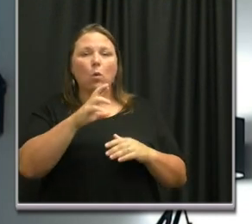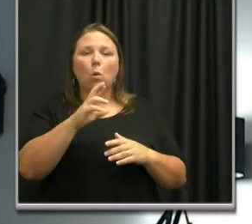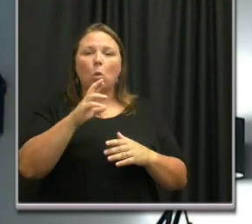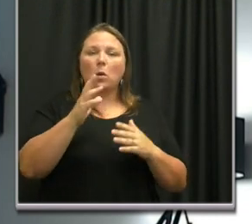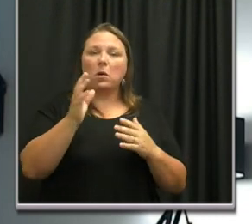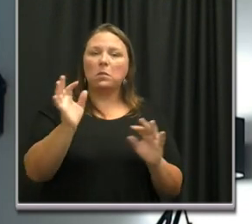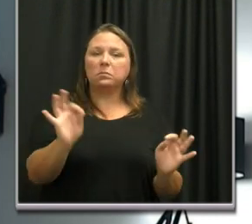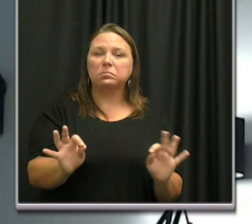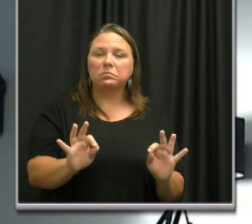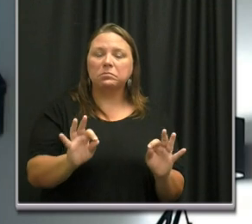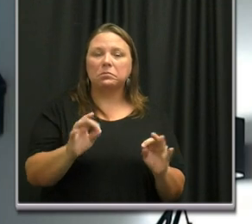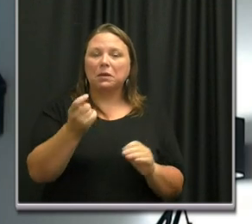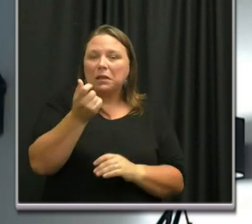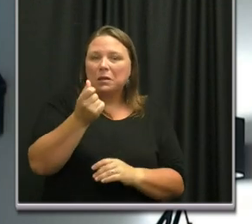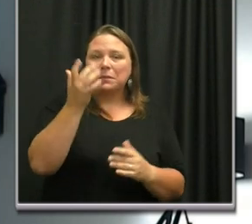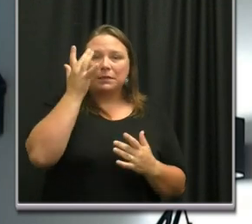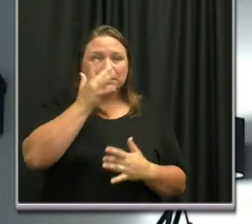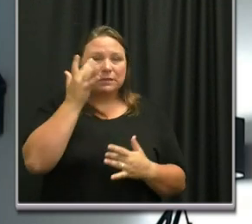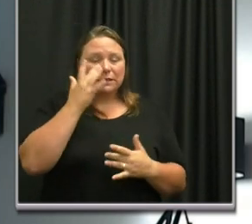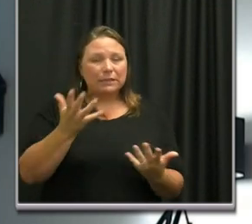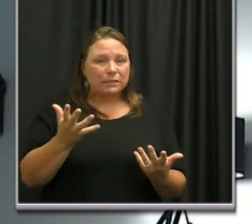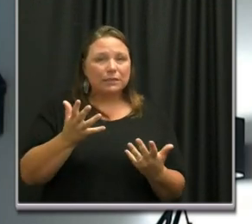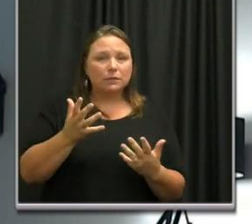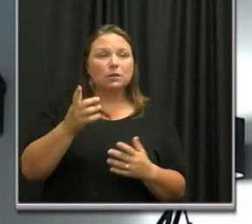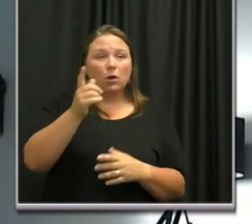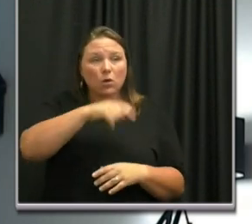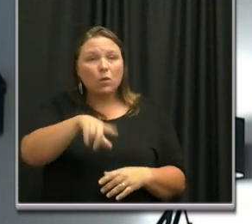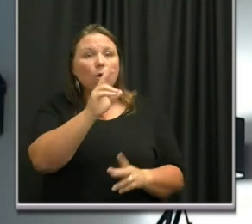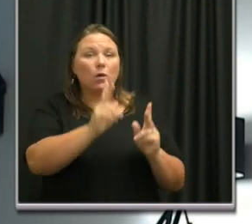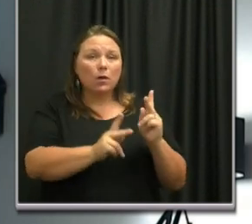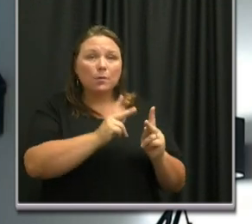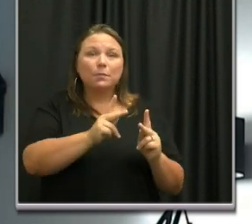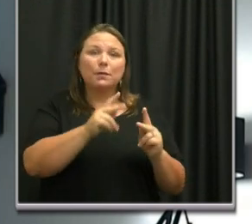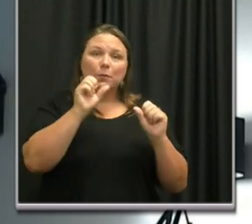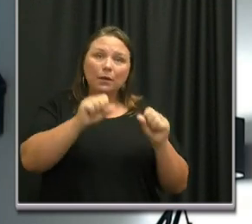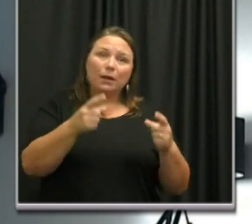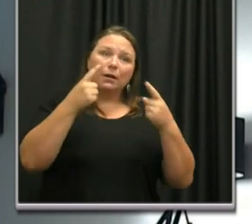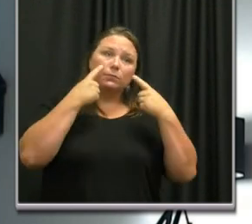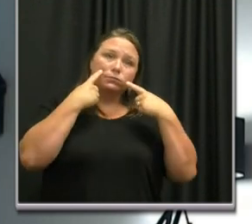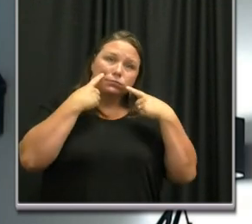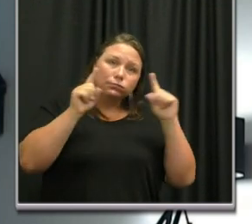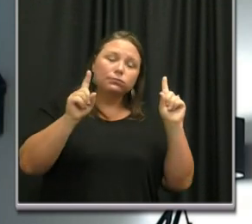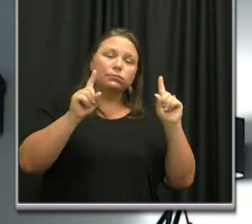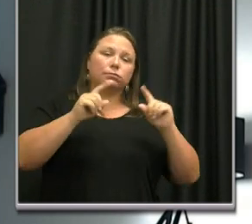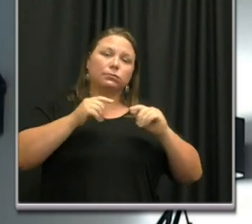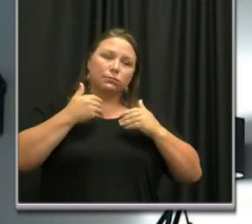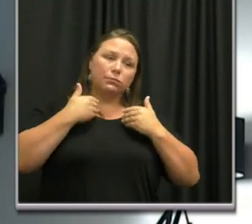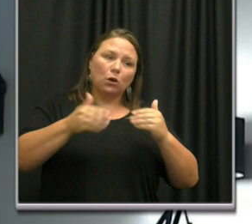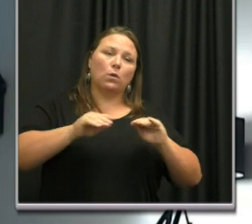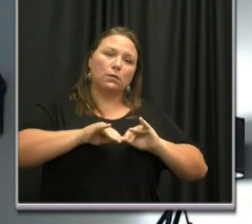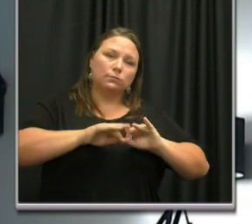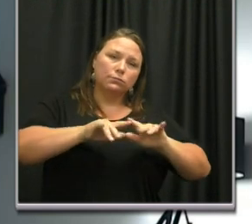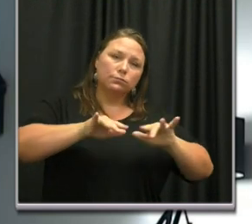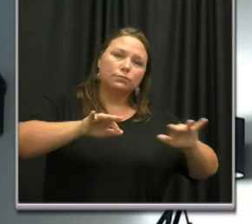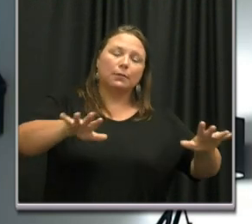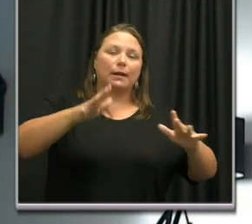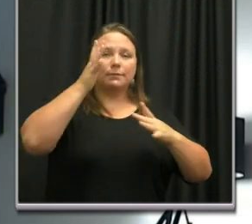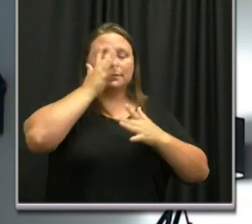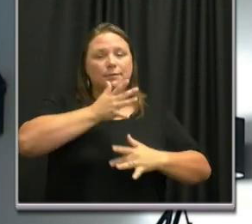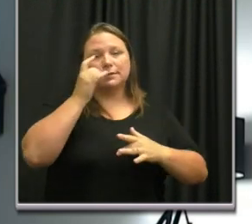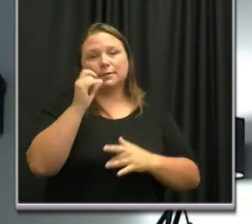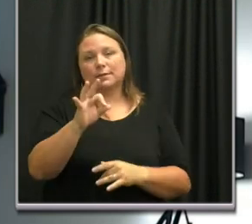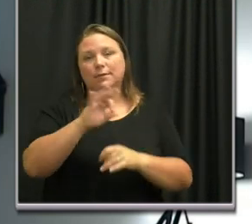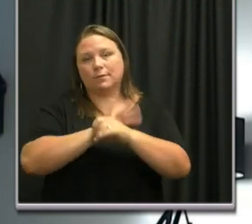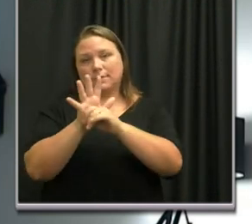symptoms. Such persons are efficient if unknowing dreaded spreaders of the